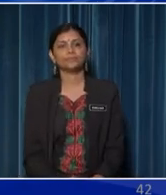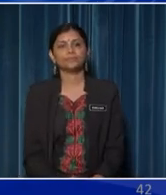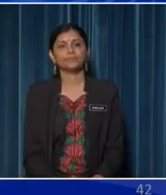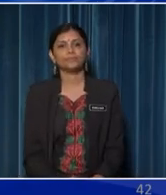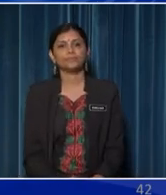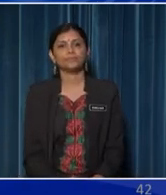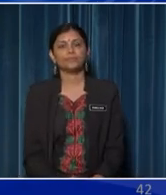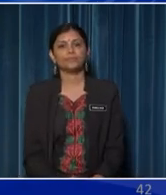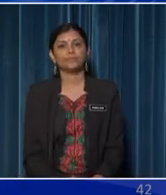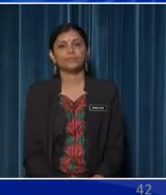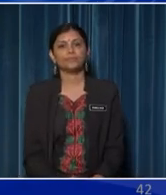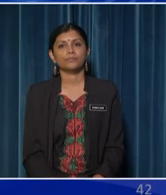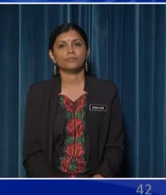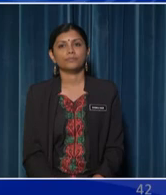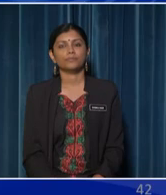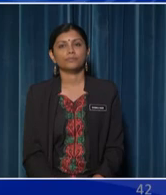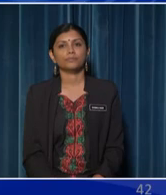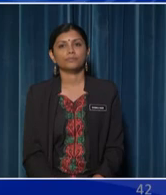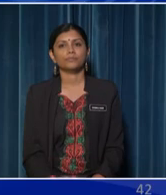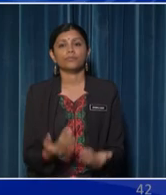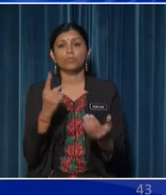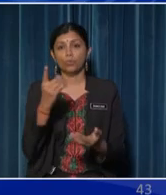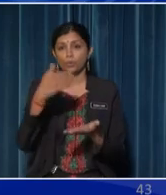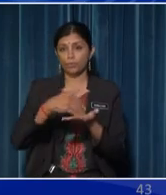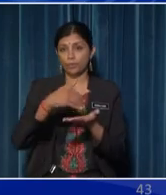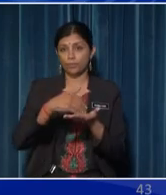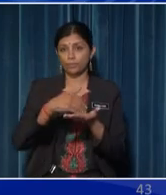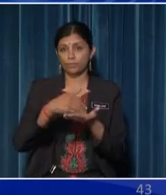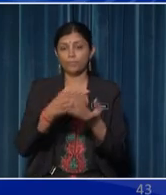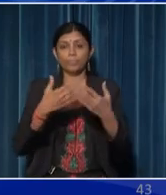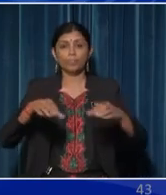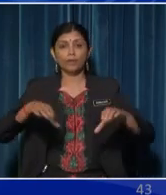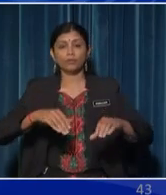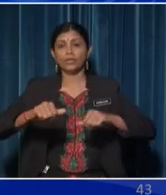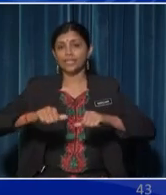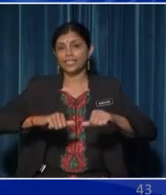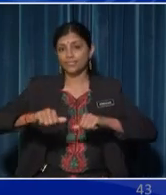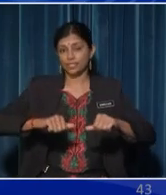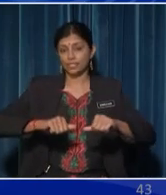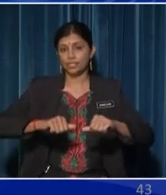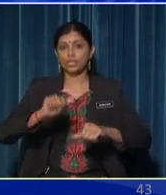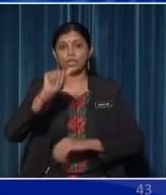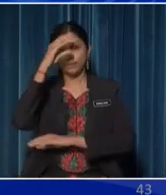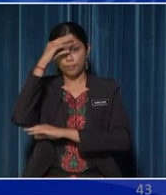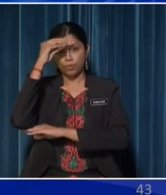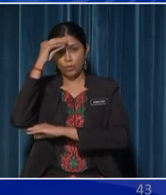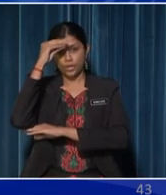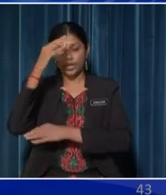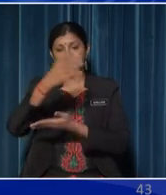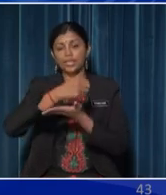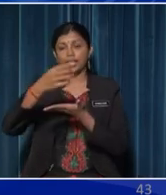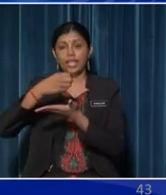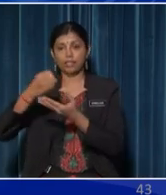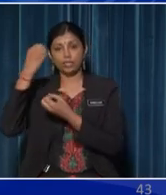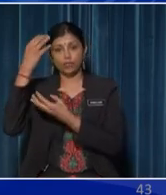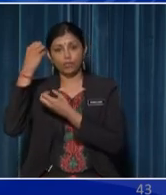The next question After doing an activity A boy has gathered information